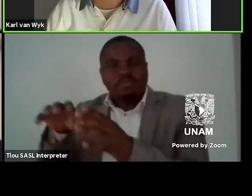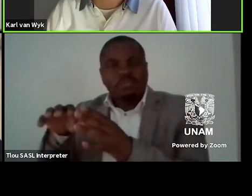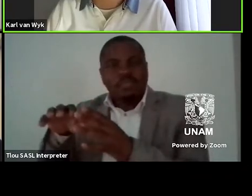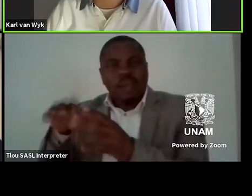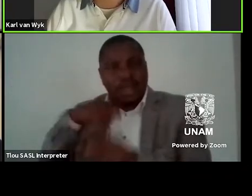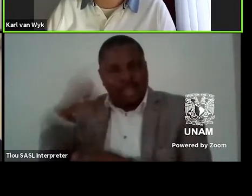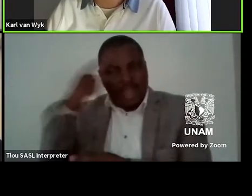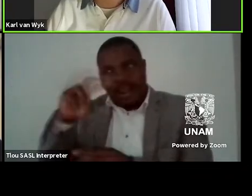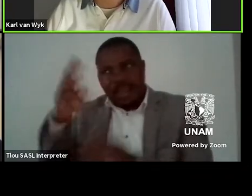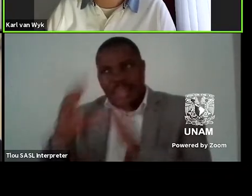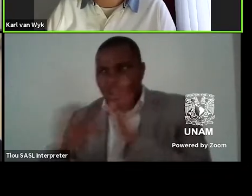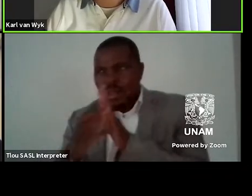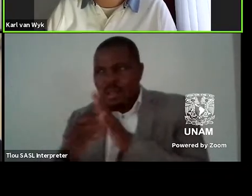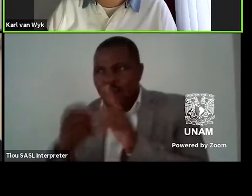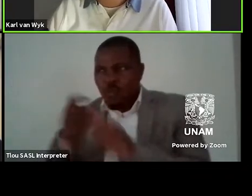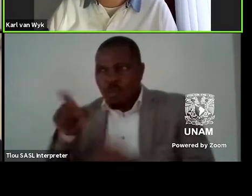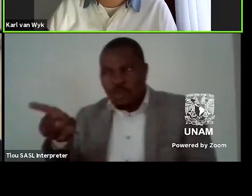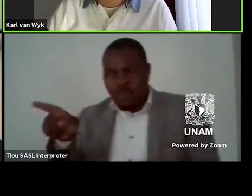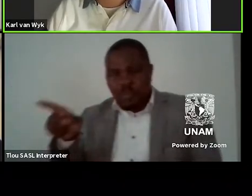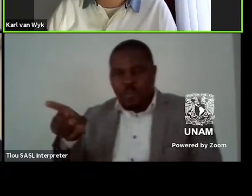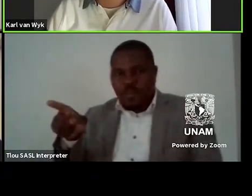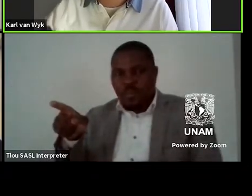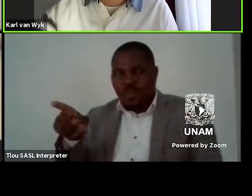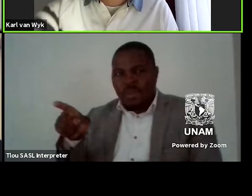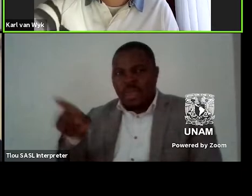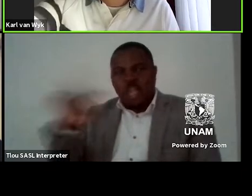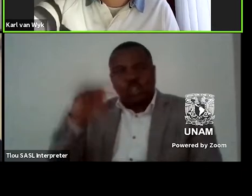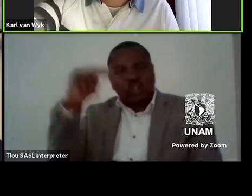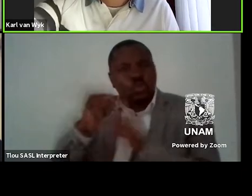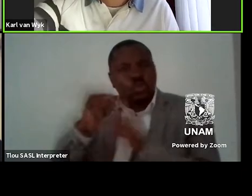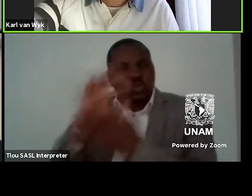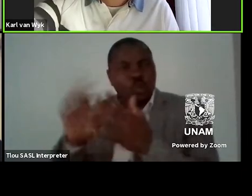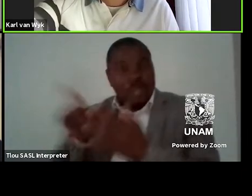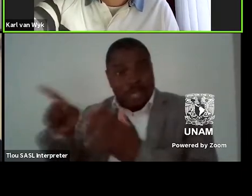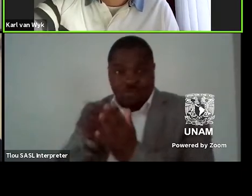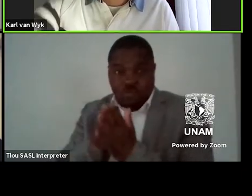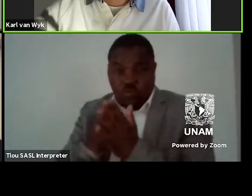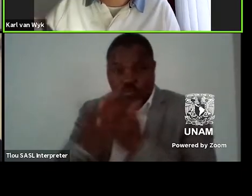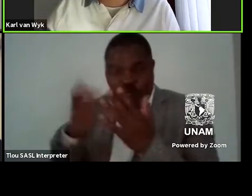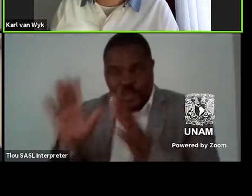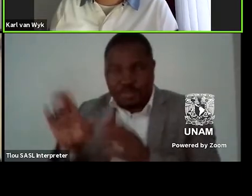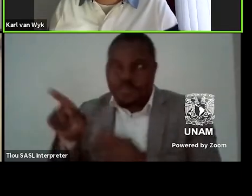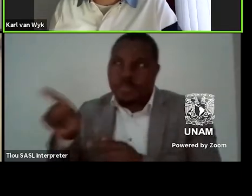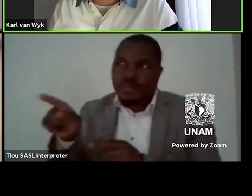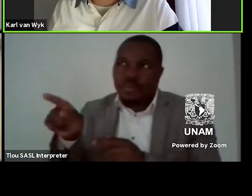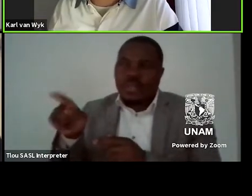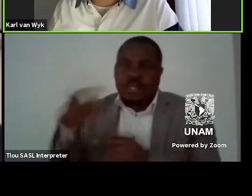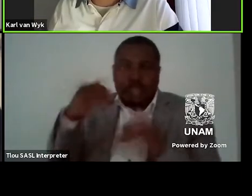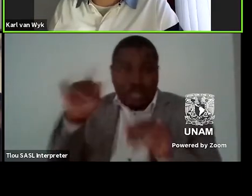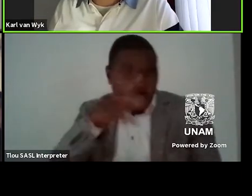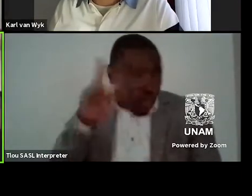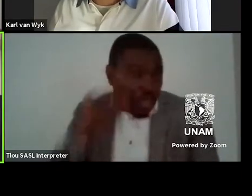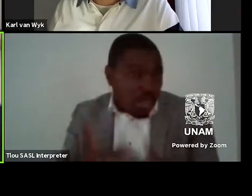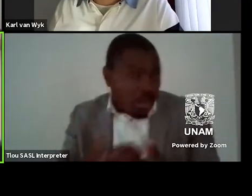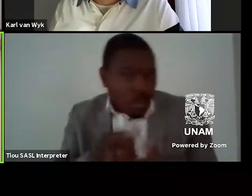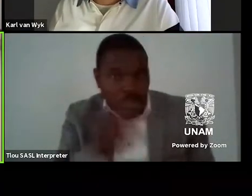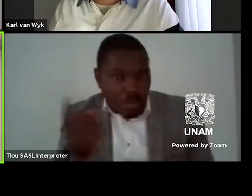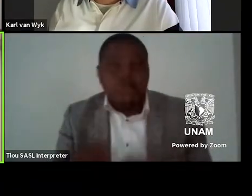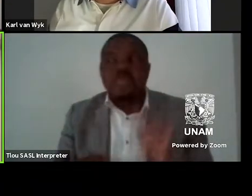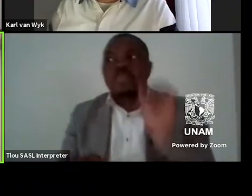um space which is a short story he wrote um can you still hear me yes